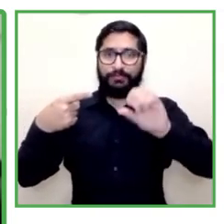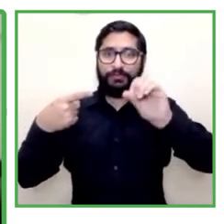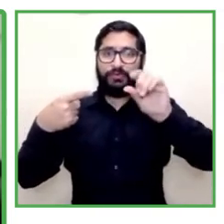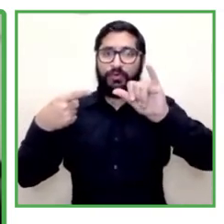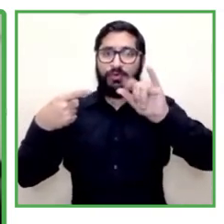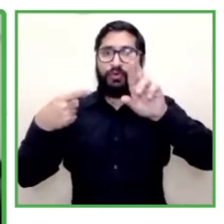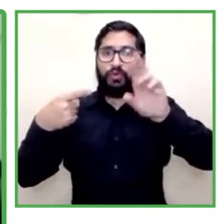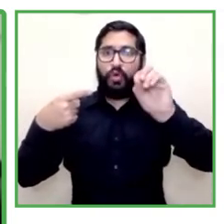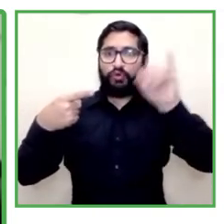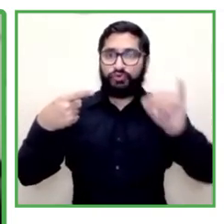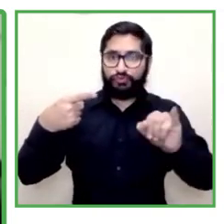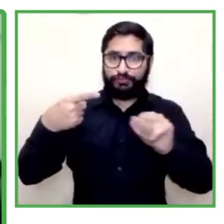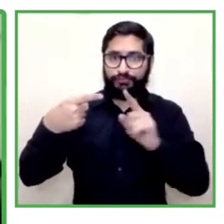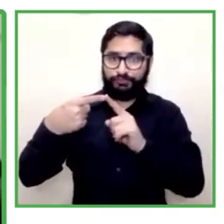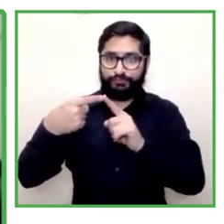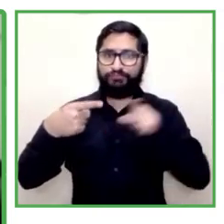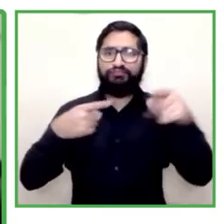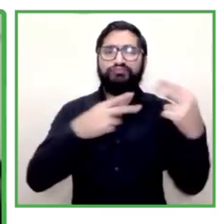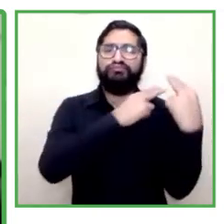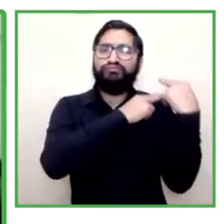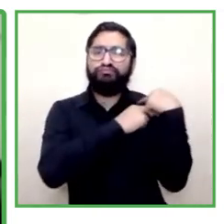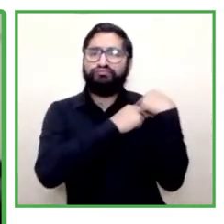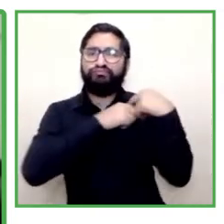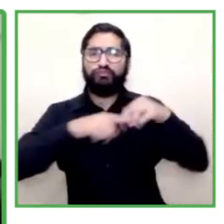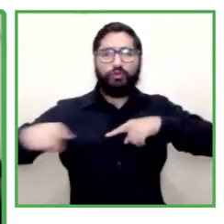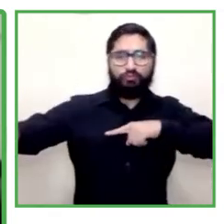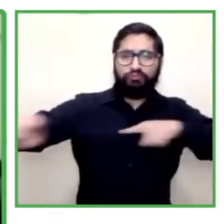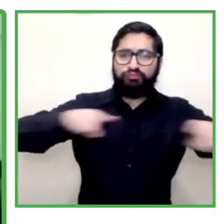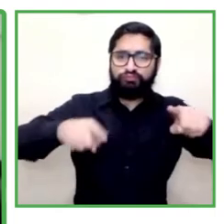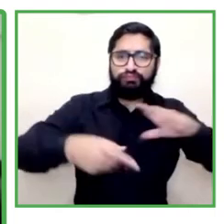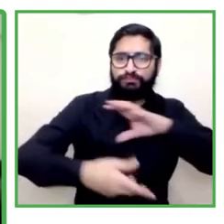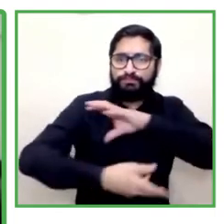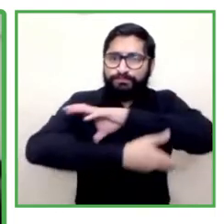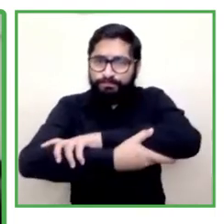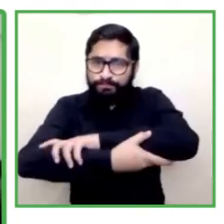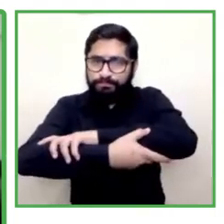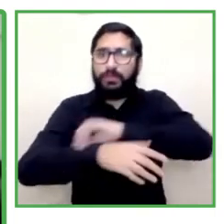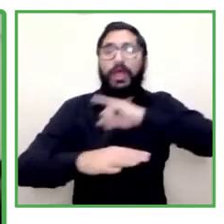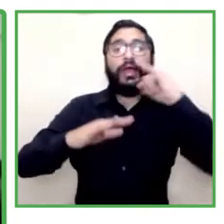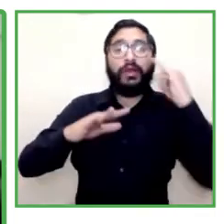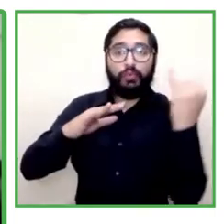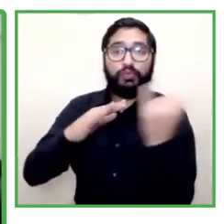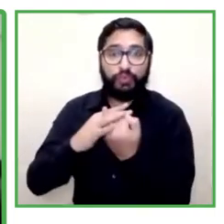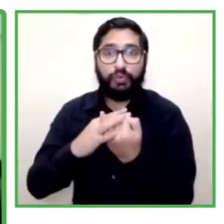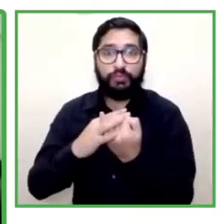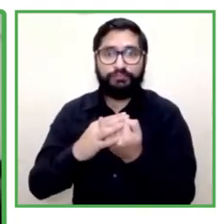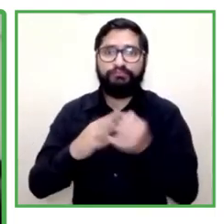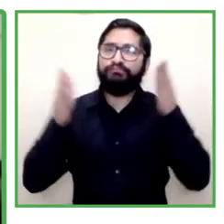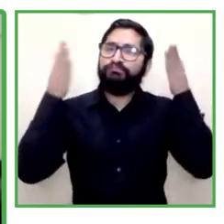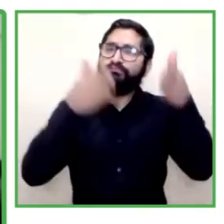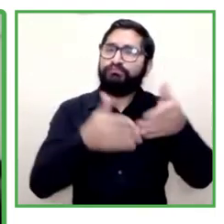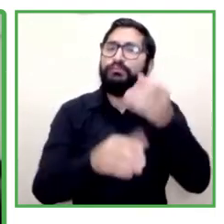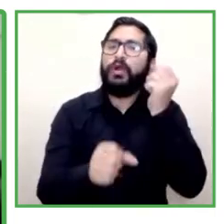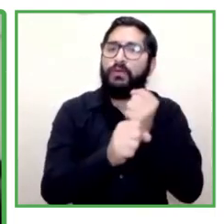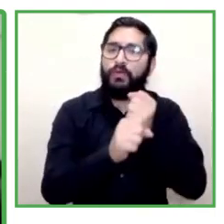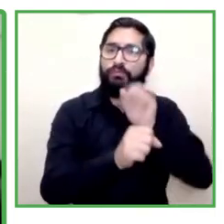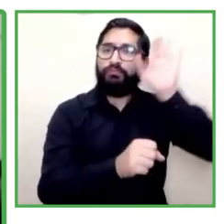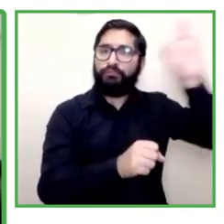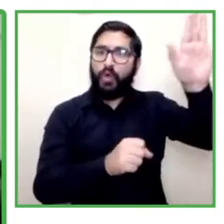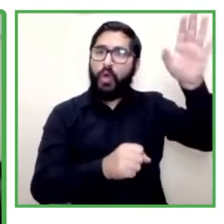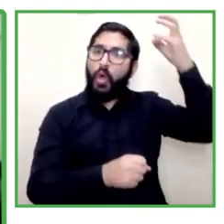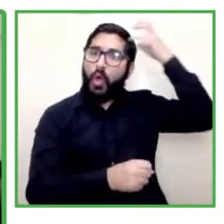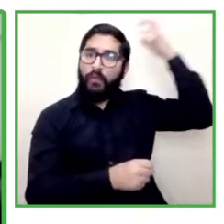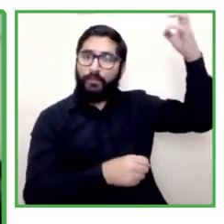is the coordinator of the inclusive modality of the employee at the program with the Ministry of